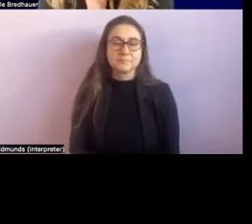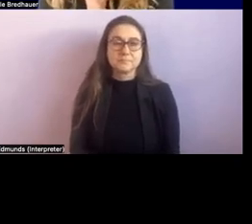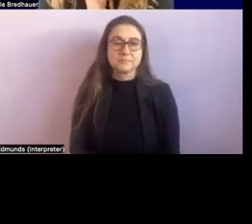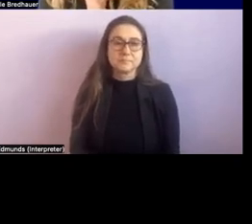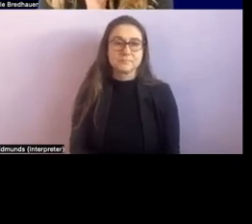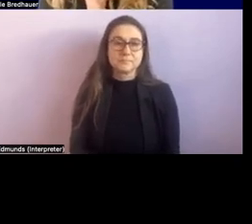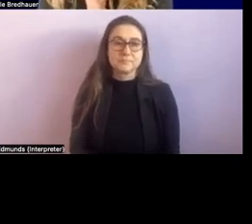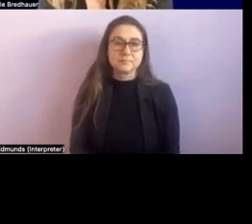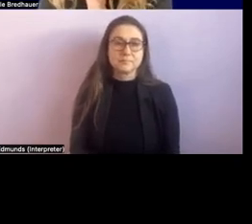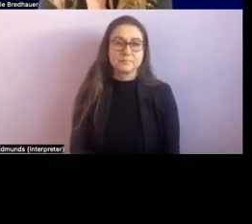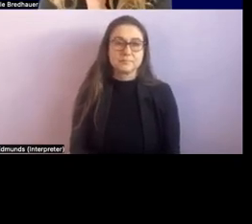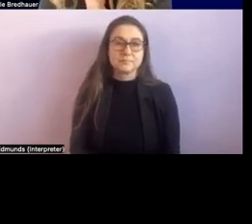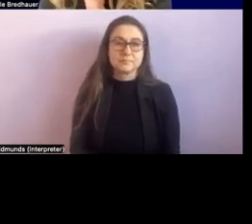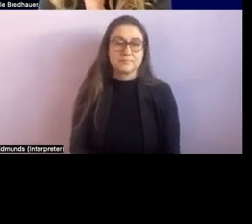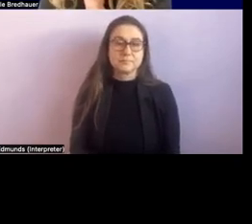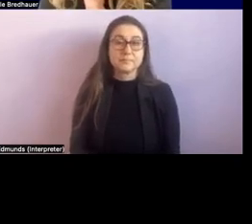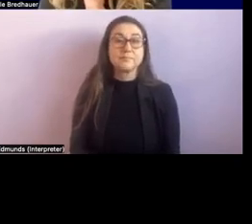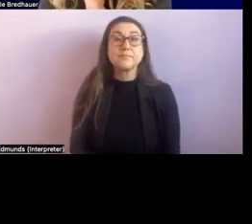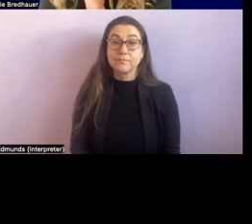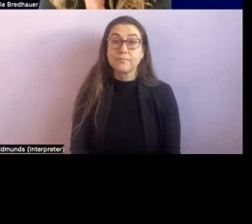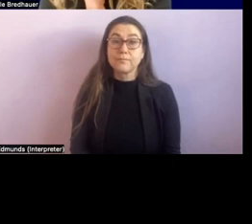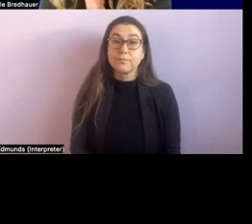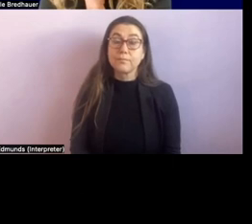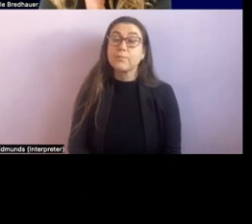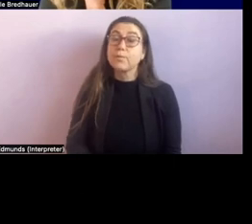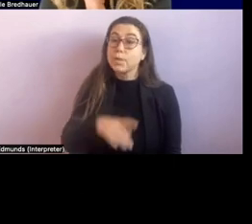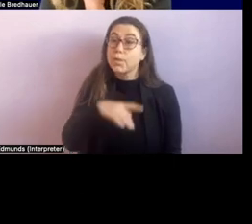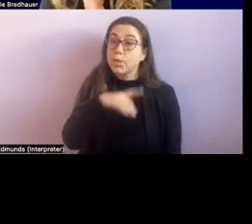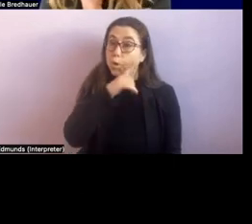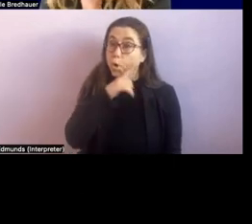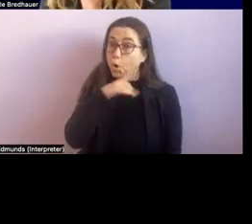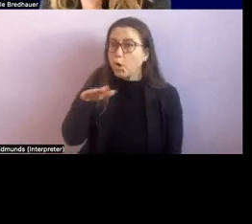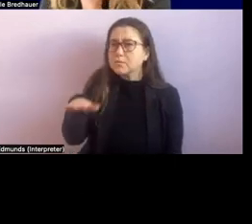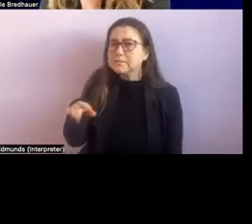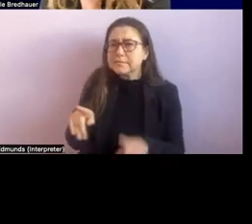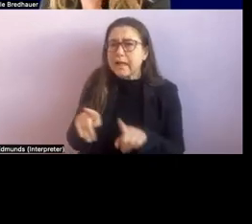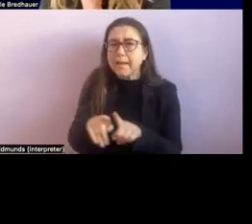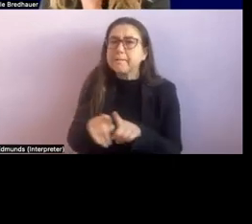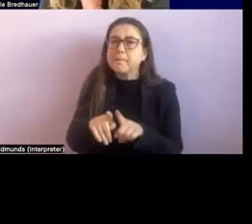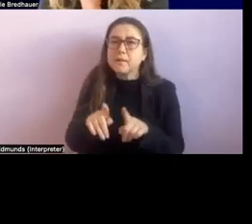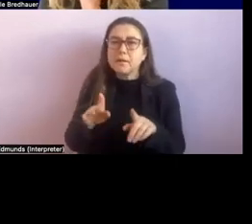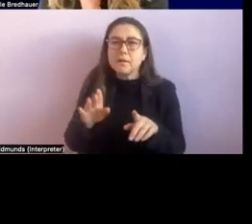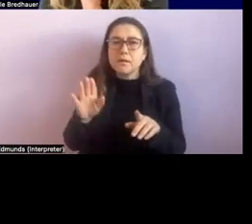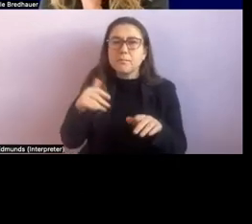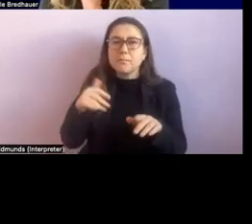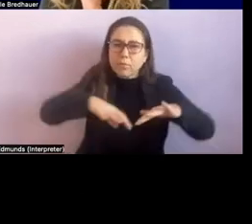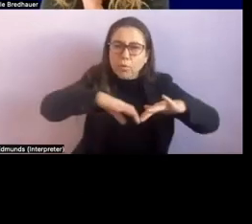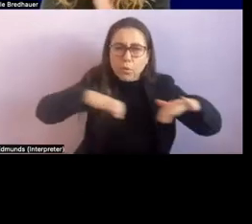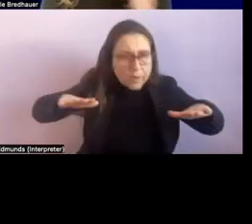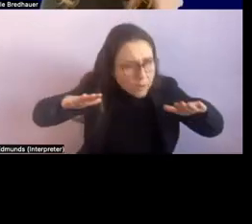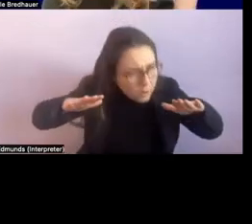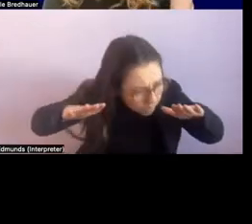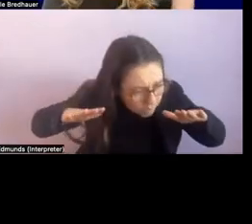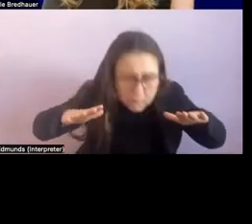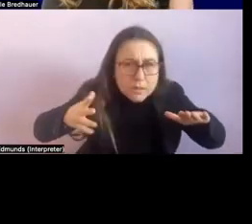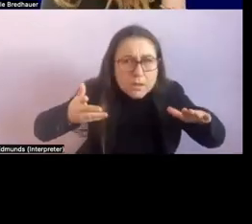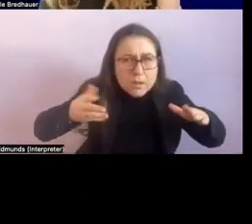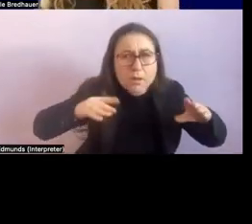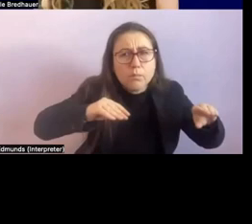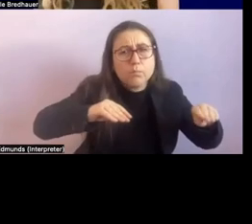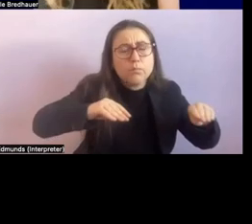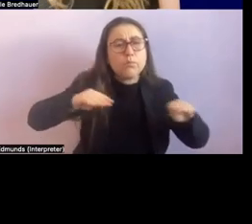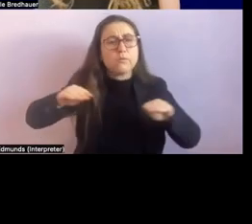so here she is she's moved away from that door frame she's got her